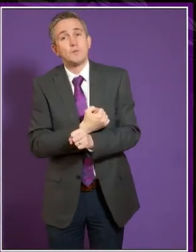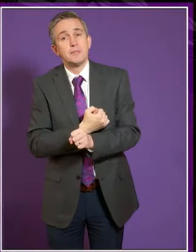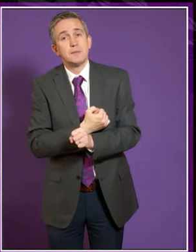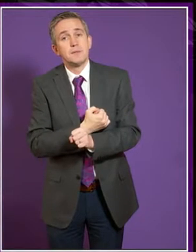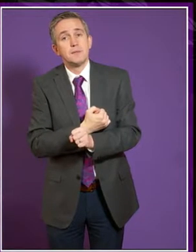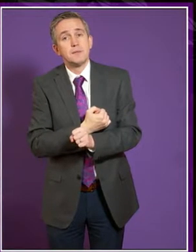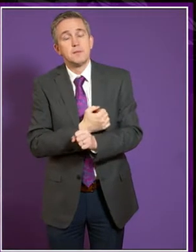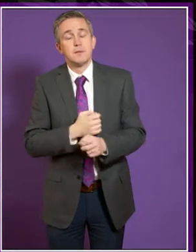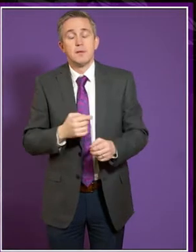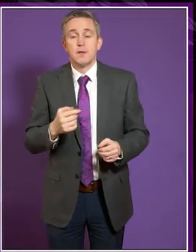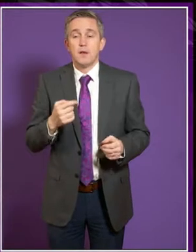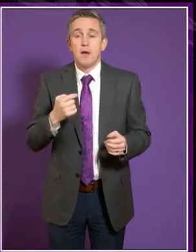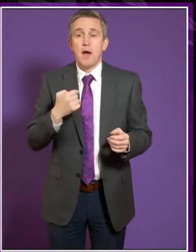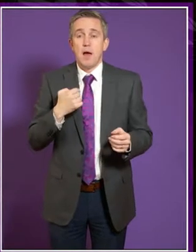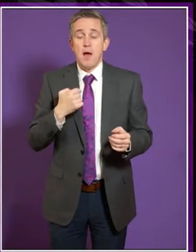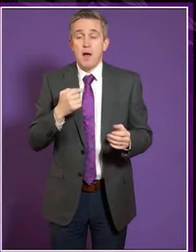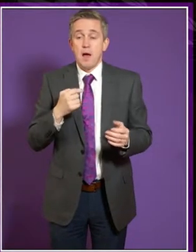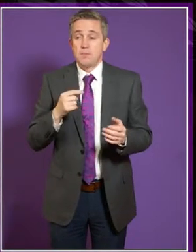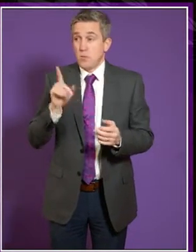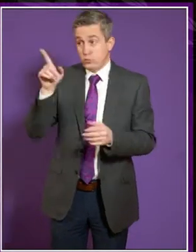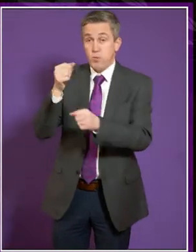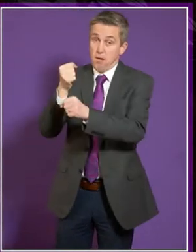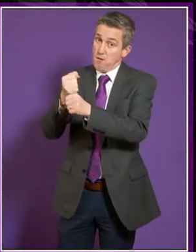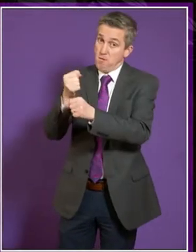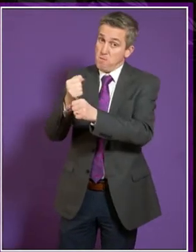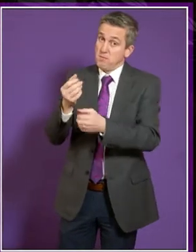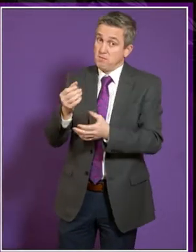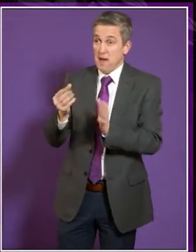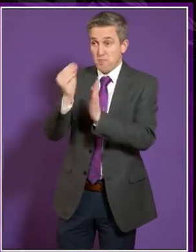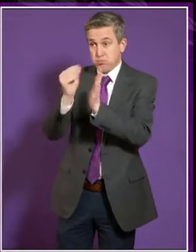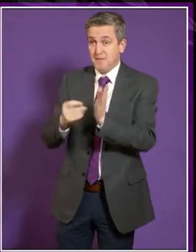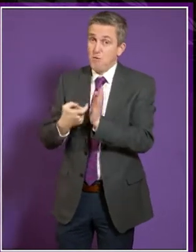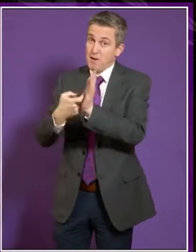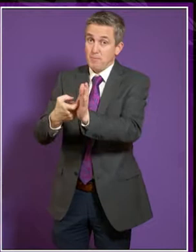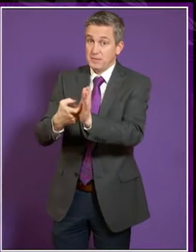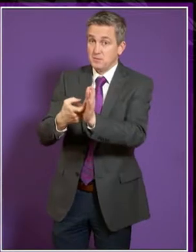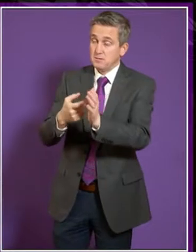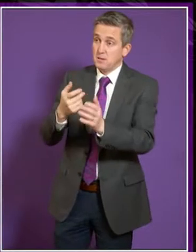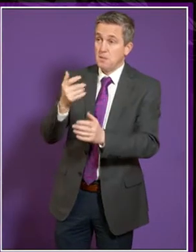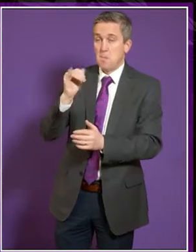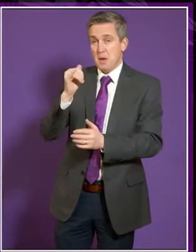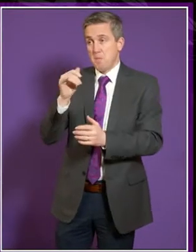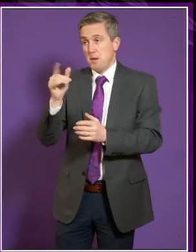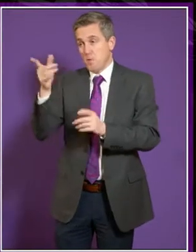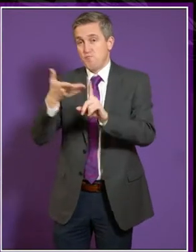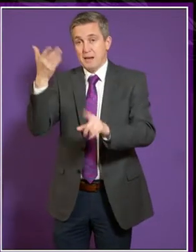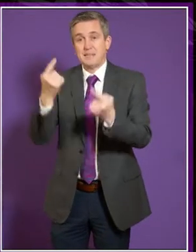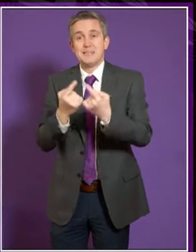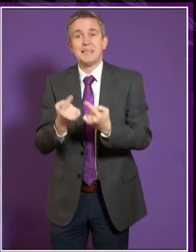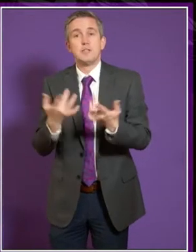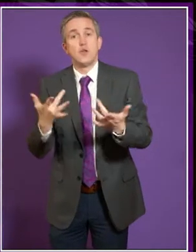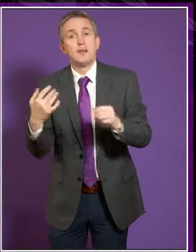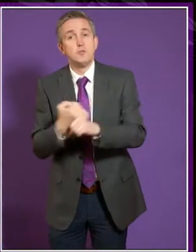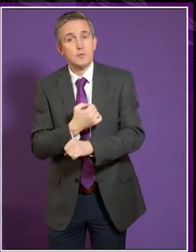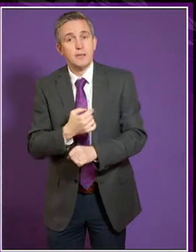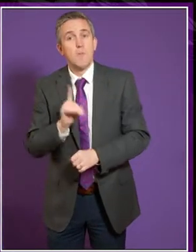I think I will also make recommendations to the government and they may also feel the same. I'm not sure. And of course, to institutions.